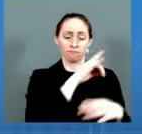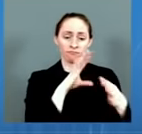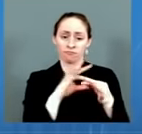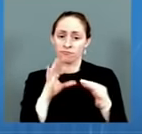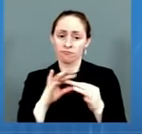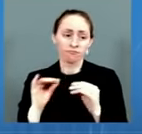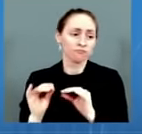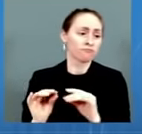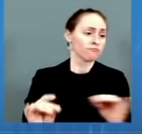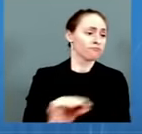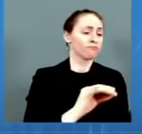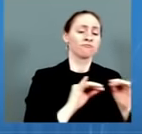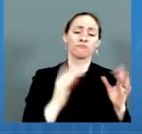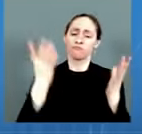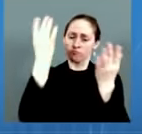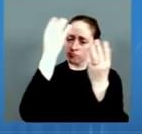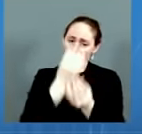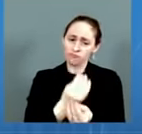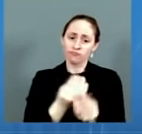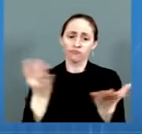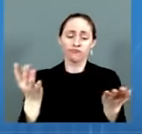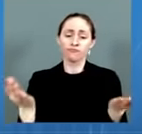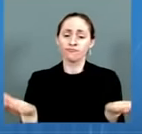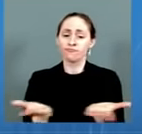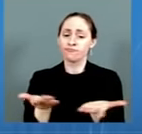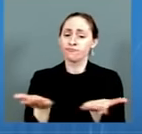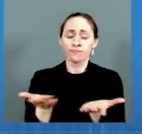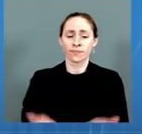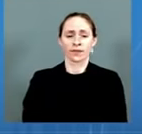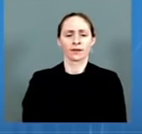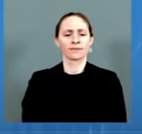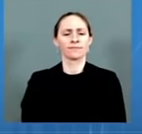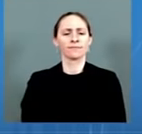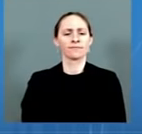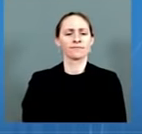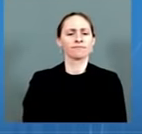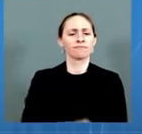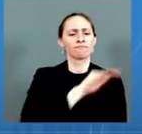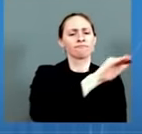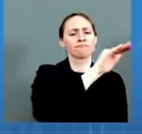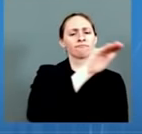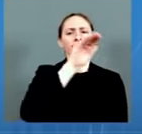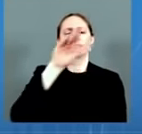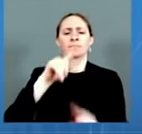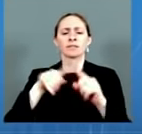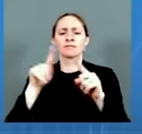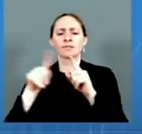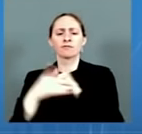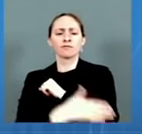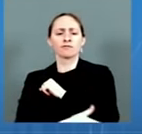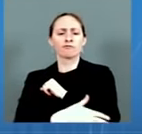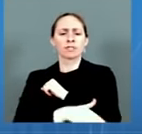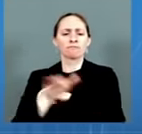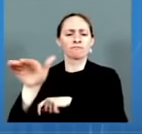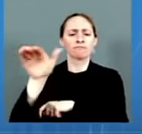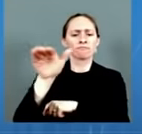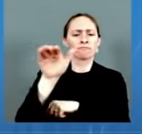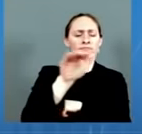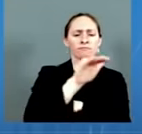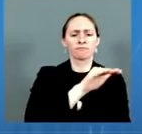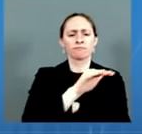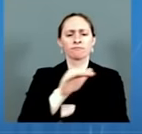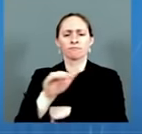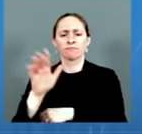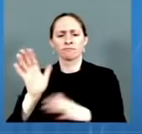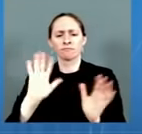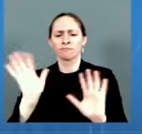donated COVID vaccine doses that were ad hoc, provided with little notice, and had